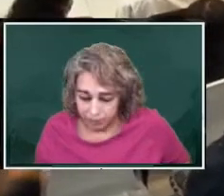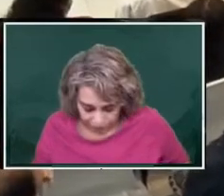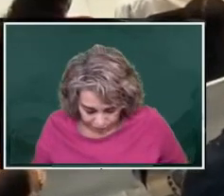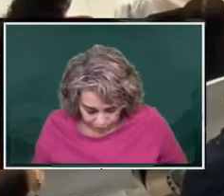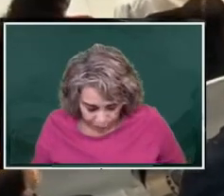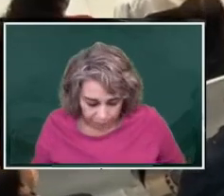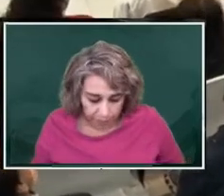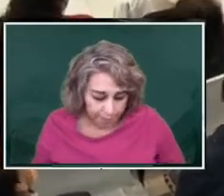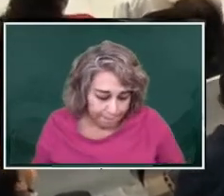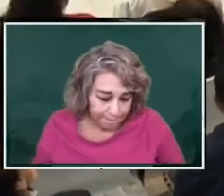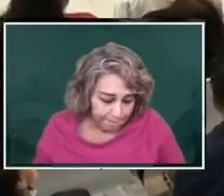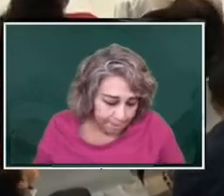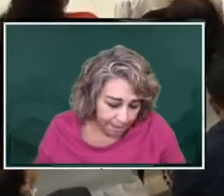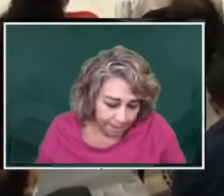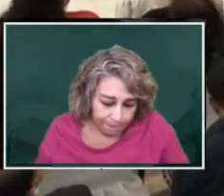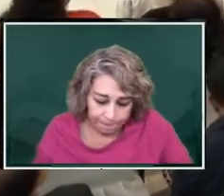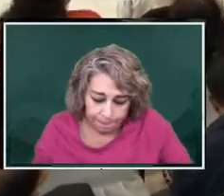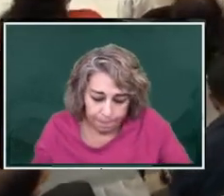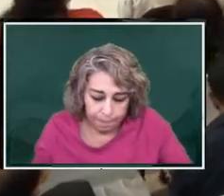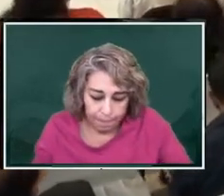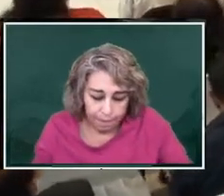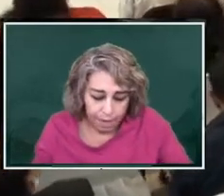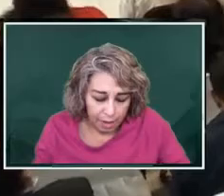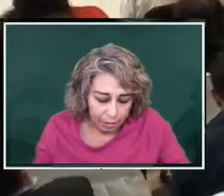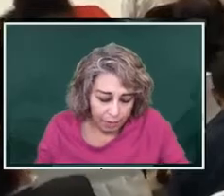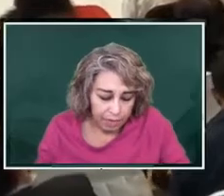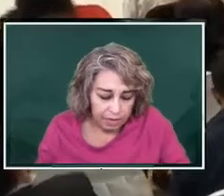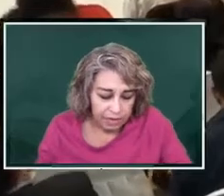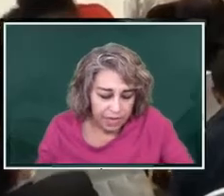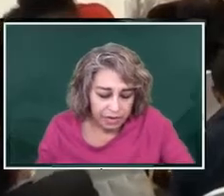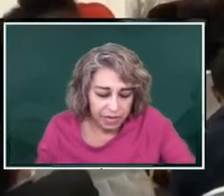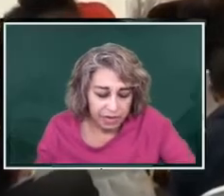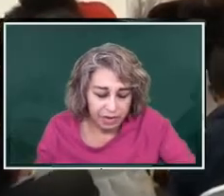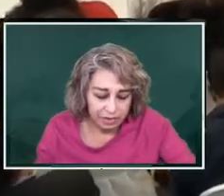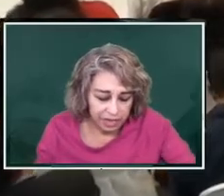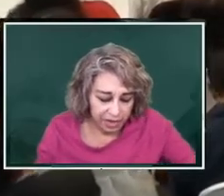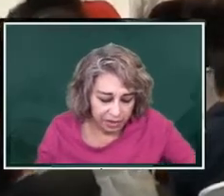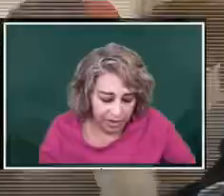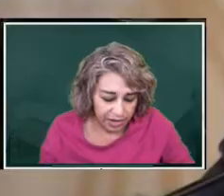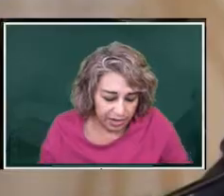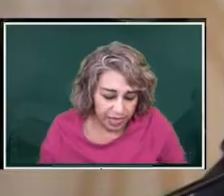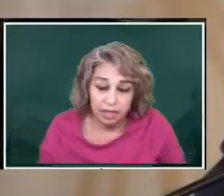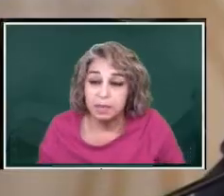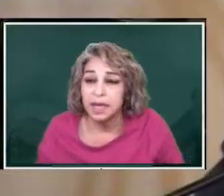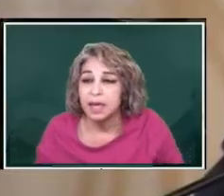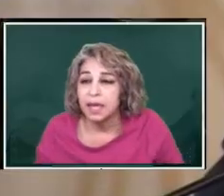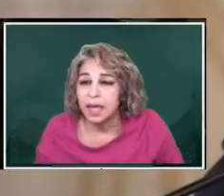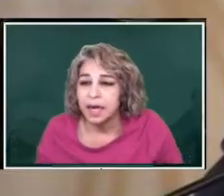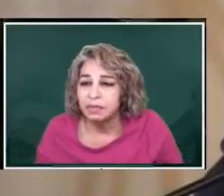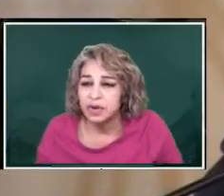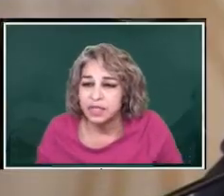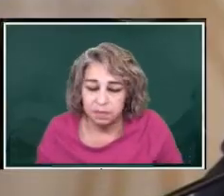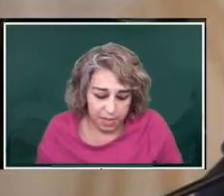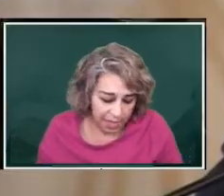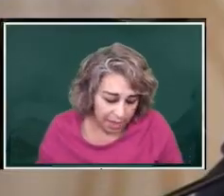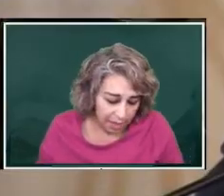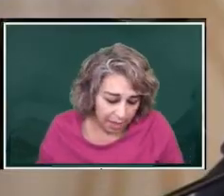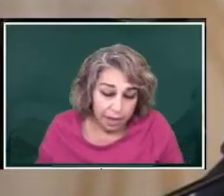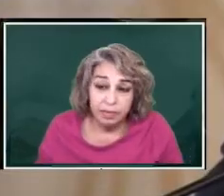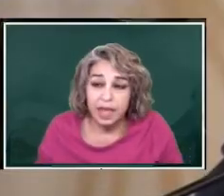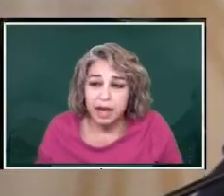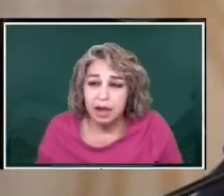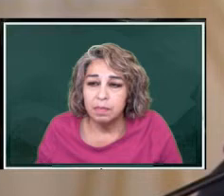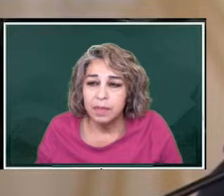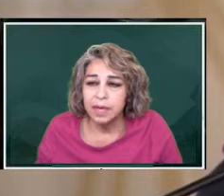the secretary of security is telling me and I'm transmitting